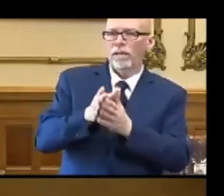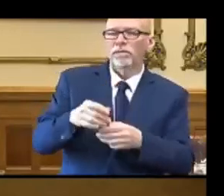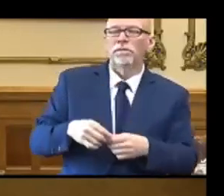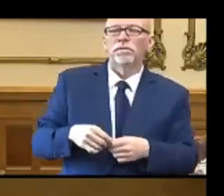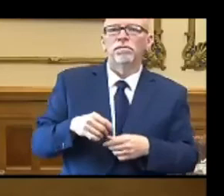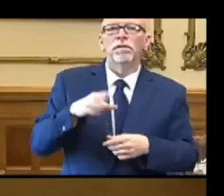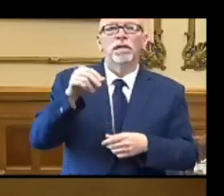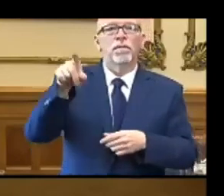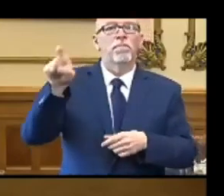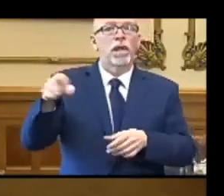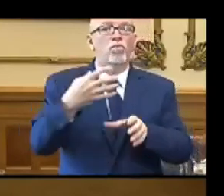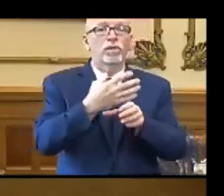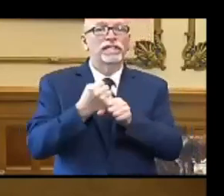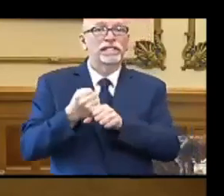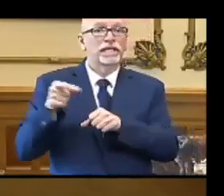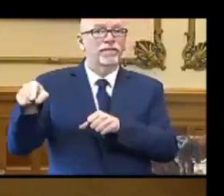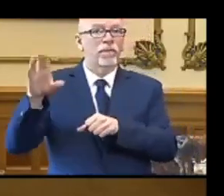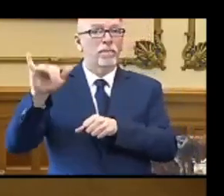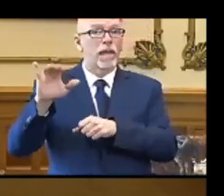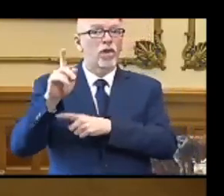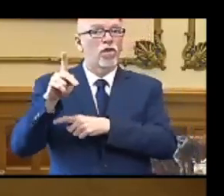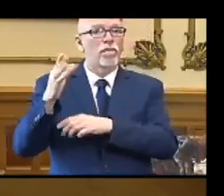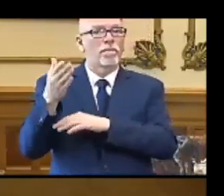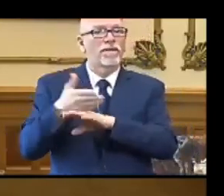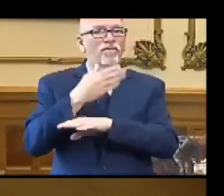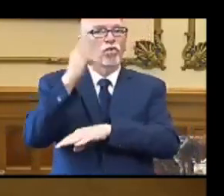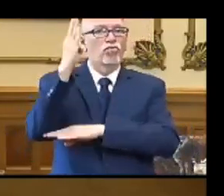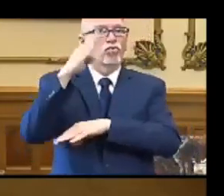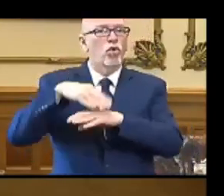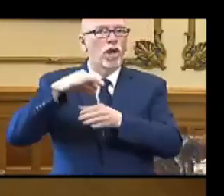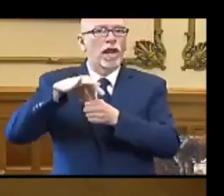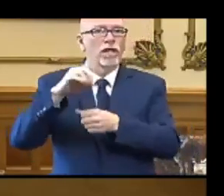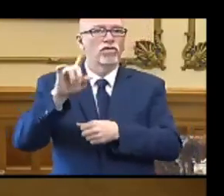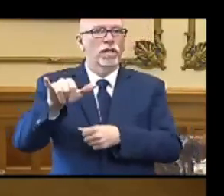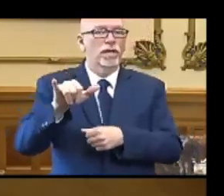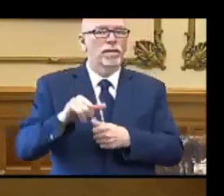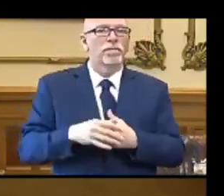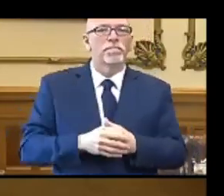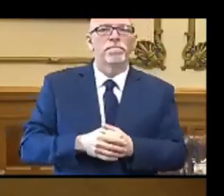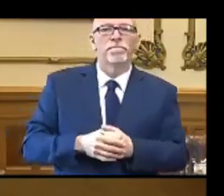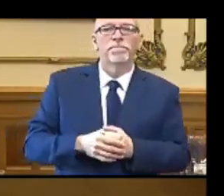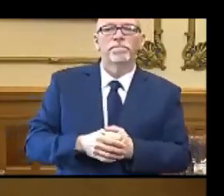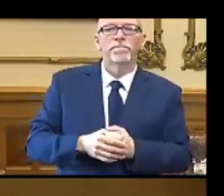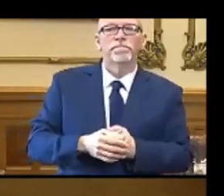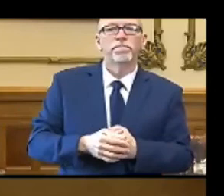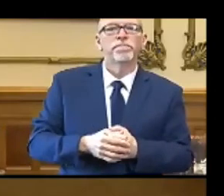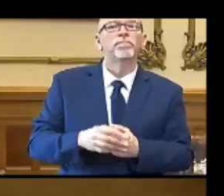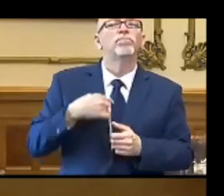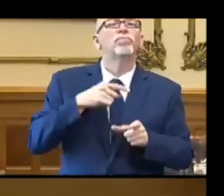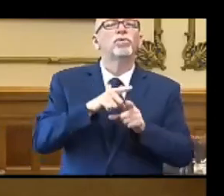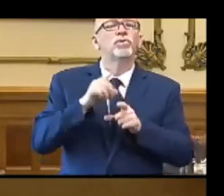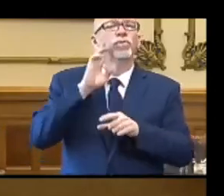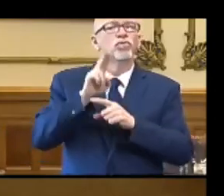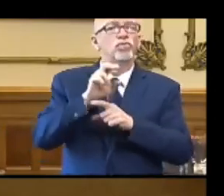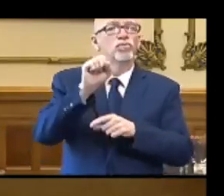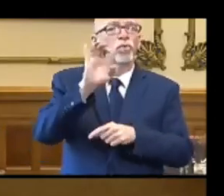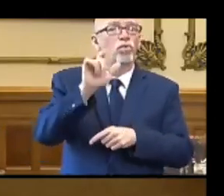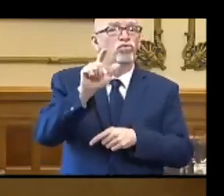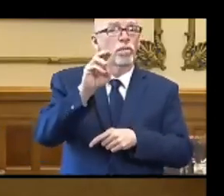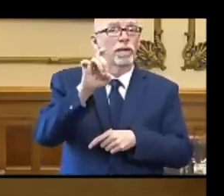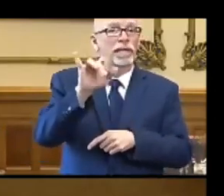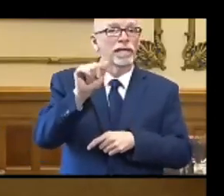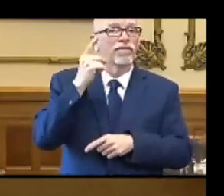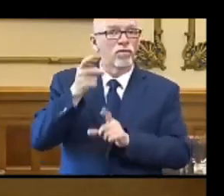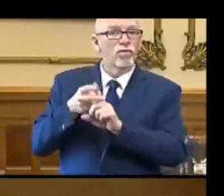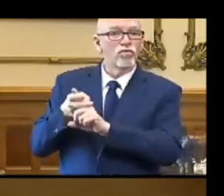received by the county clerk by noon on Election Day. We will also be using social media to recruit